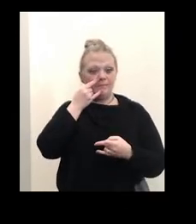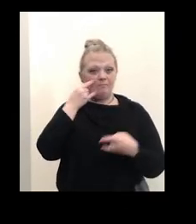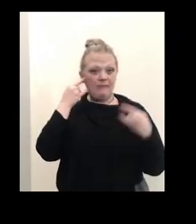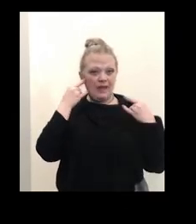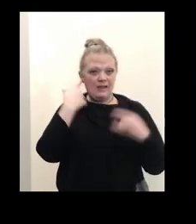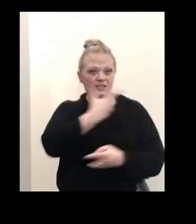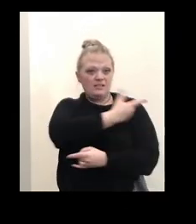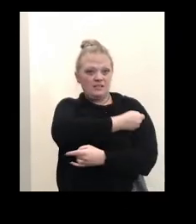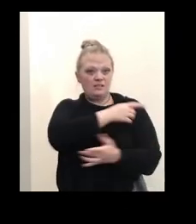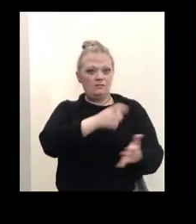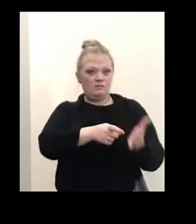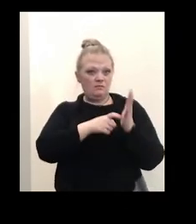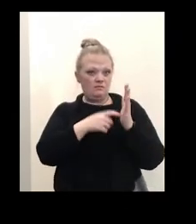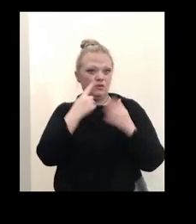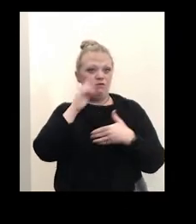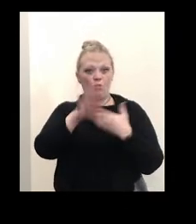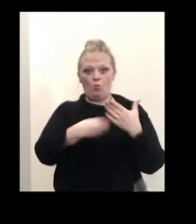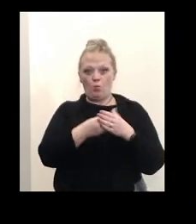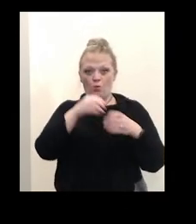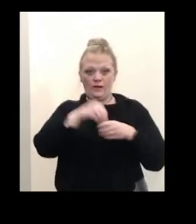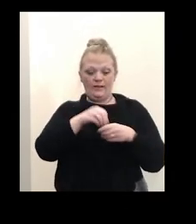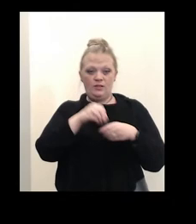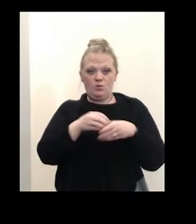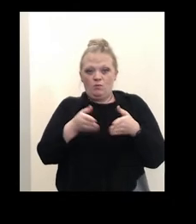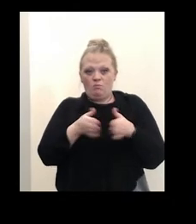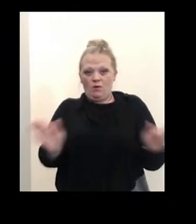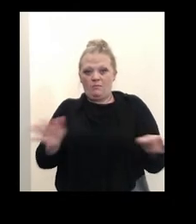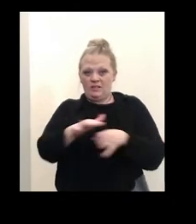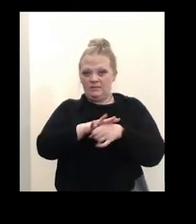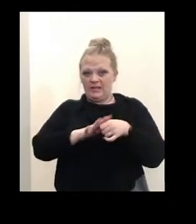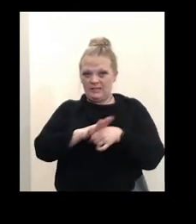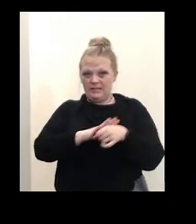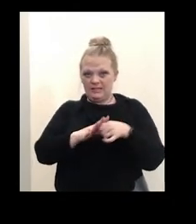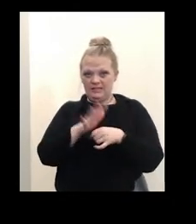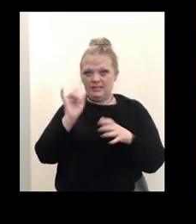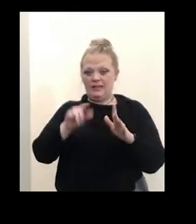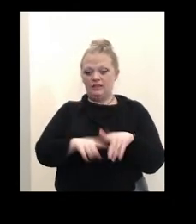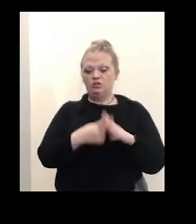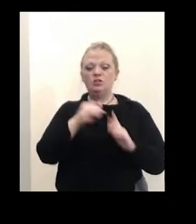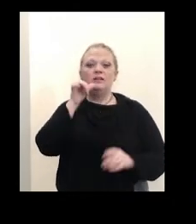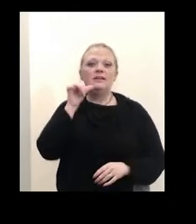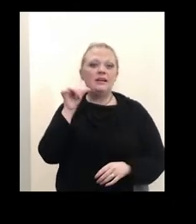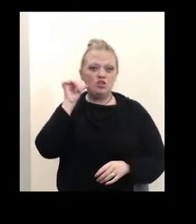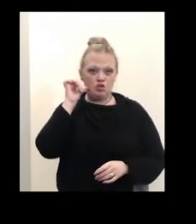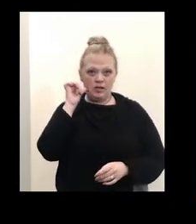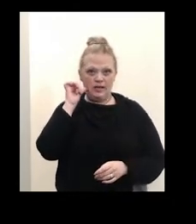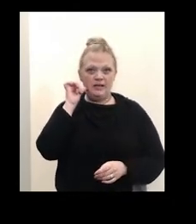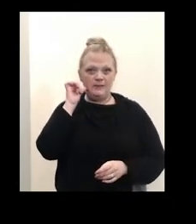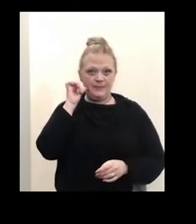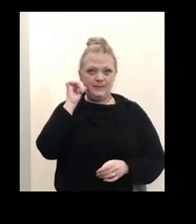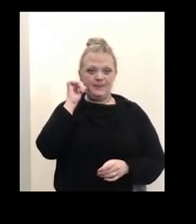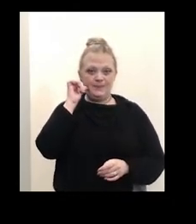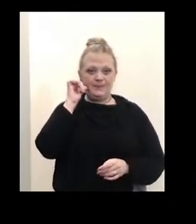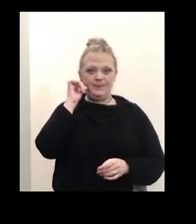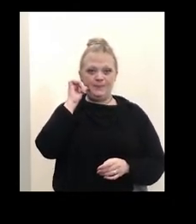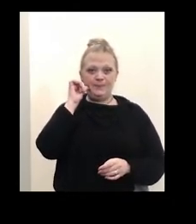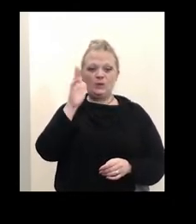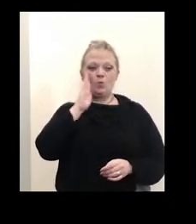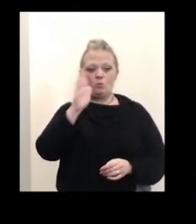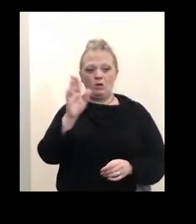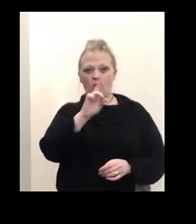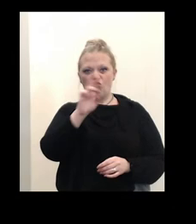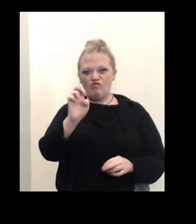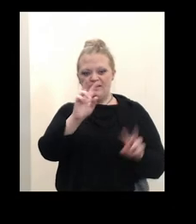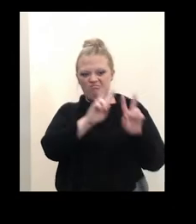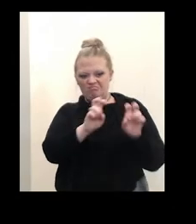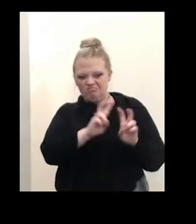requirement for all indoor public spaces that went into effect yesterday. It will be reassessed in January